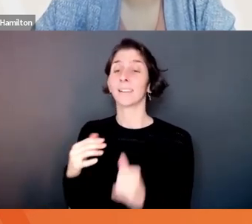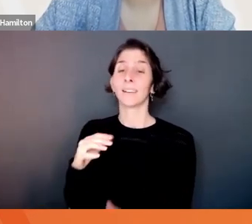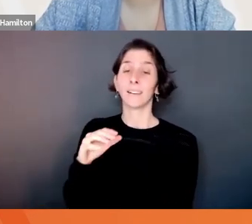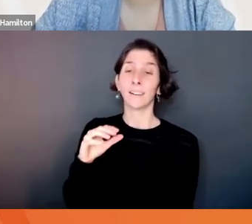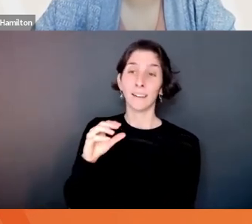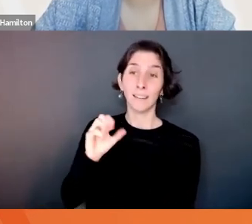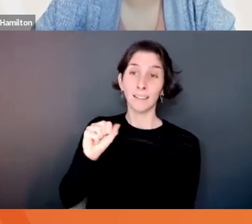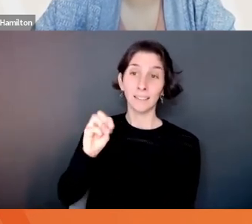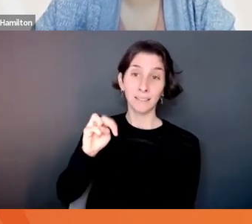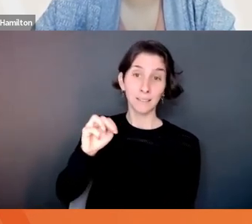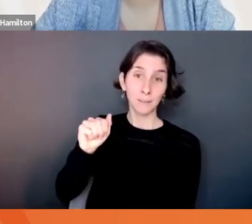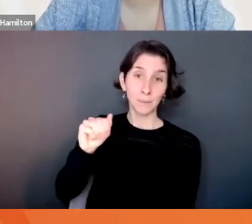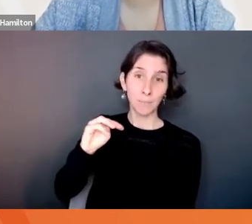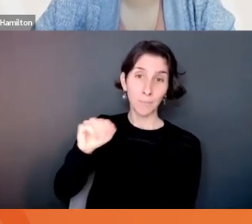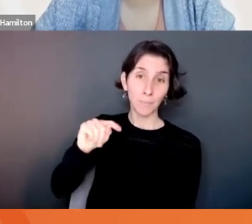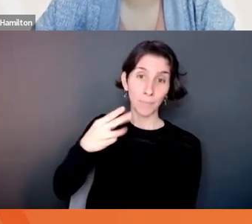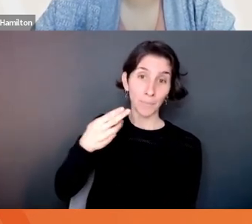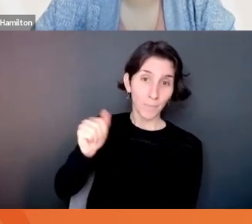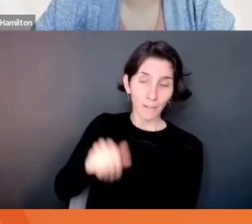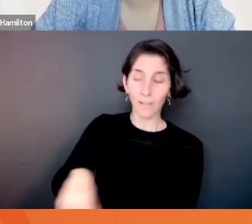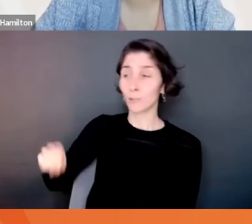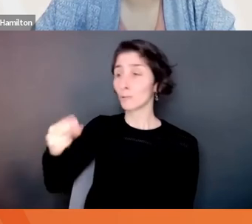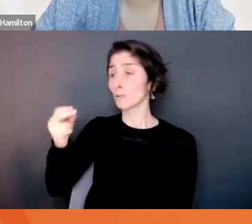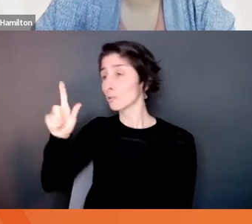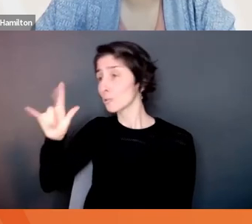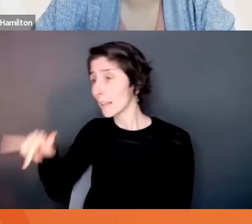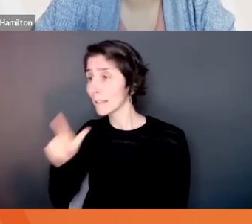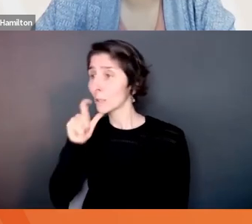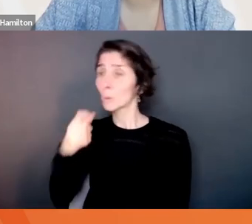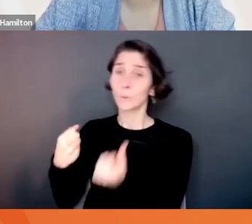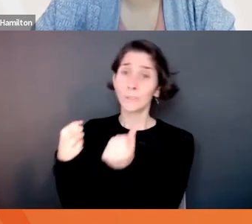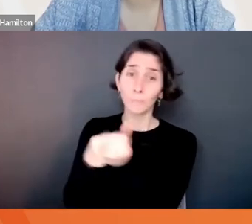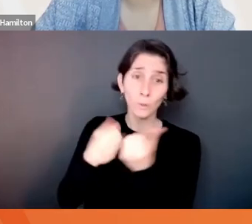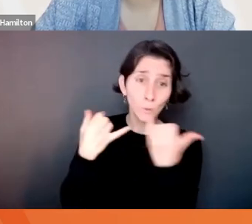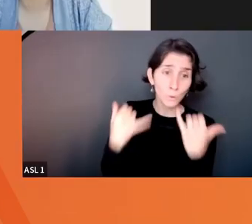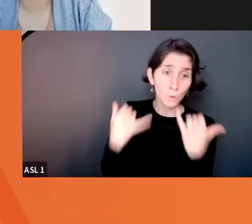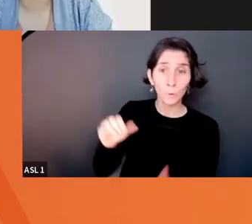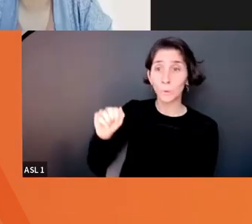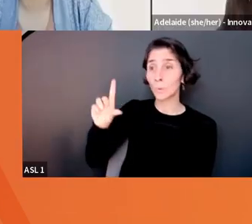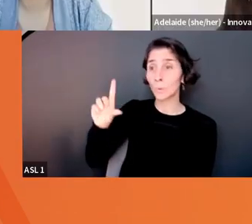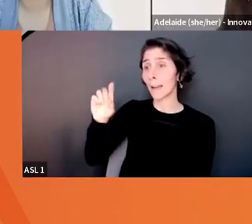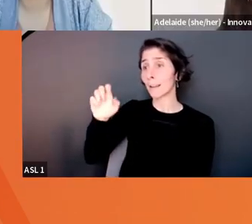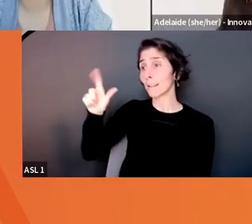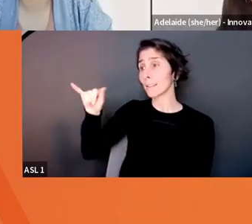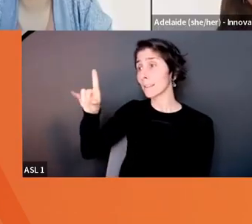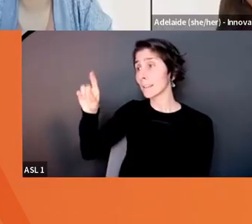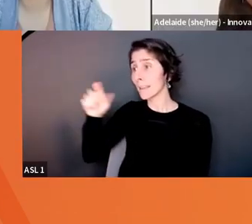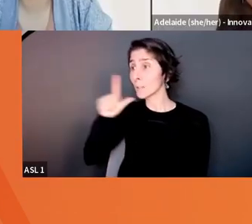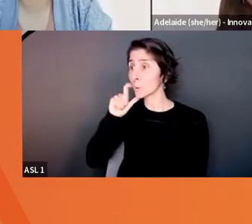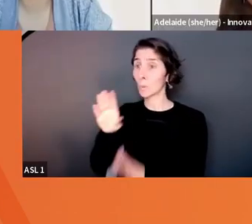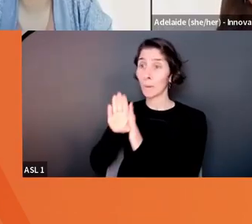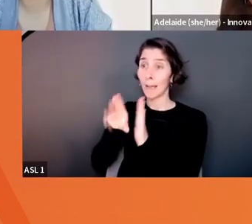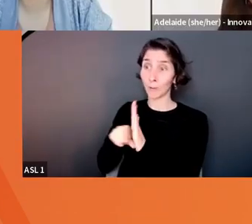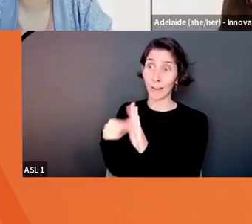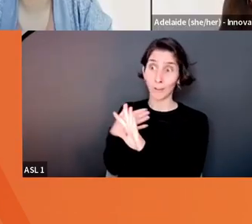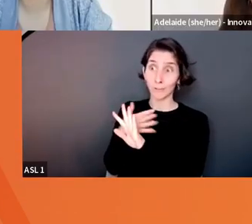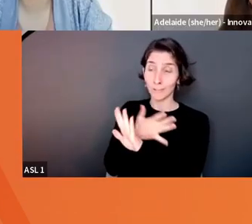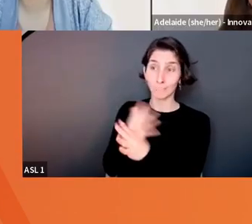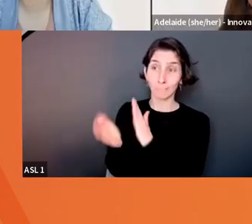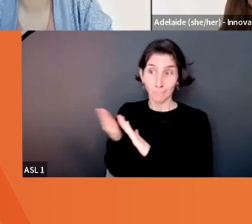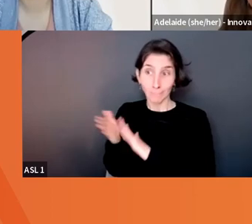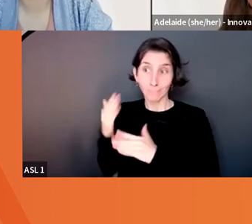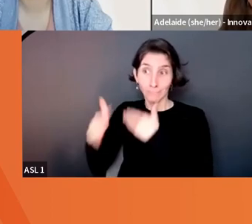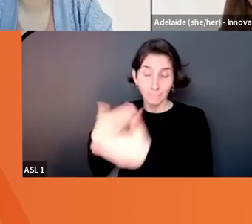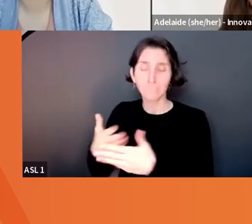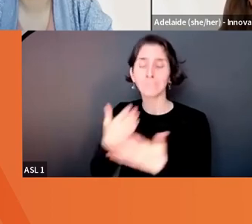thank you so much to our sponsors, to Shauna, to Adelaide who's been in the background. Thank you so much to all of you and have a really